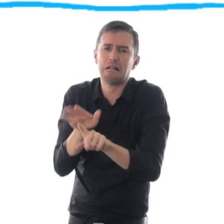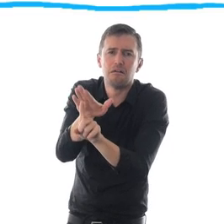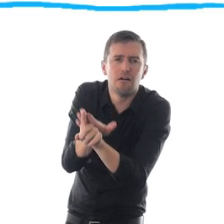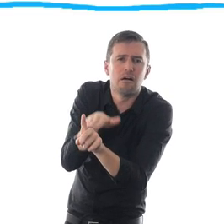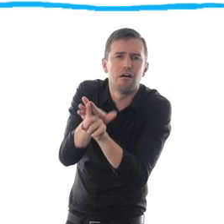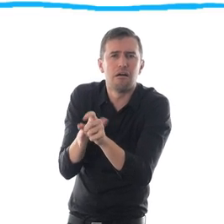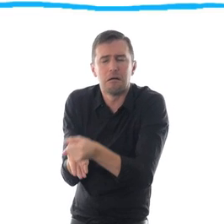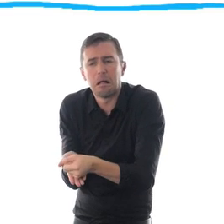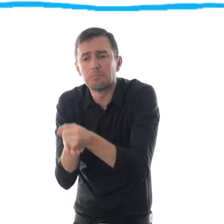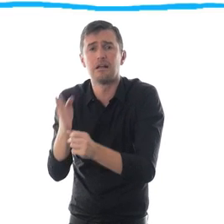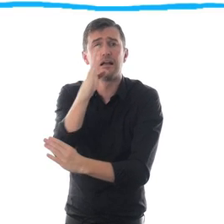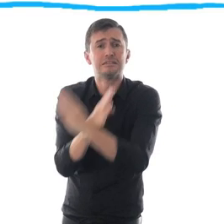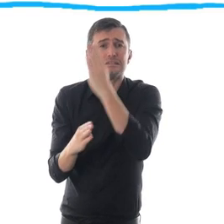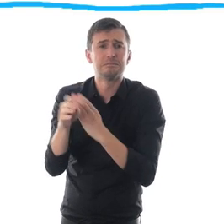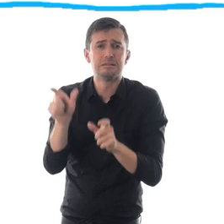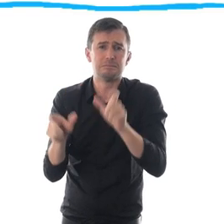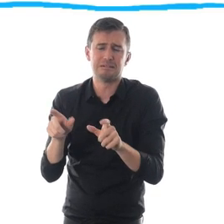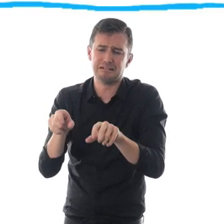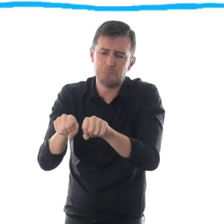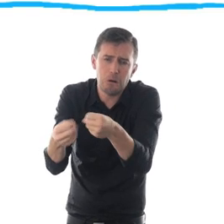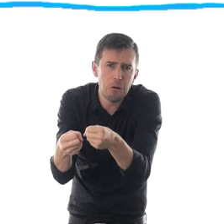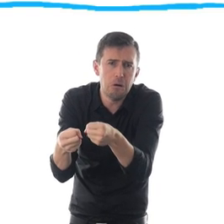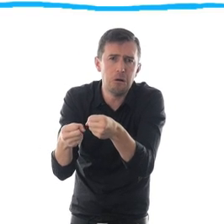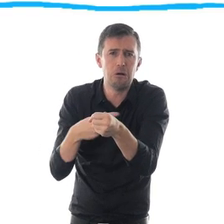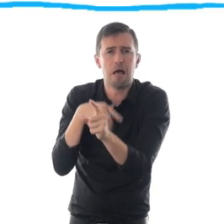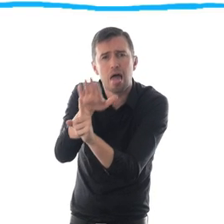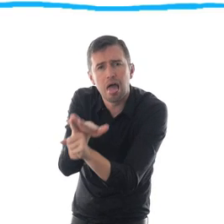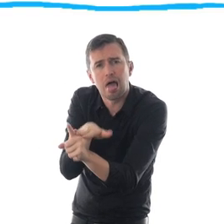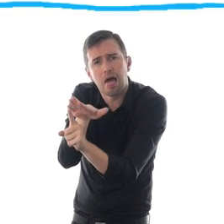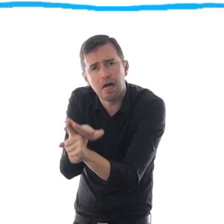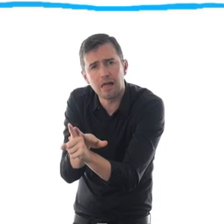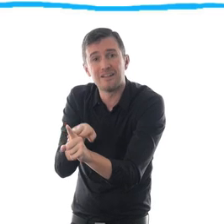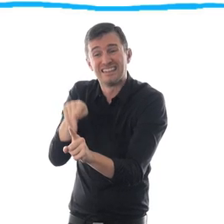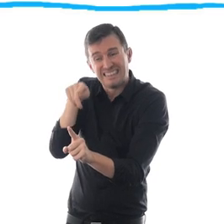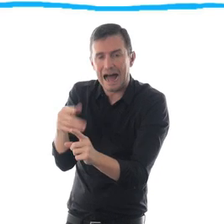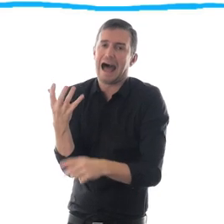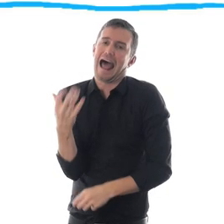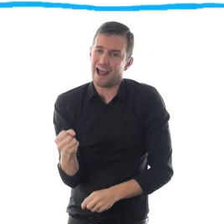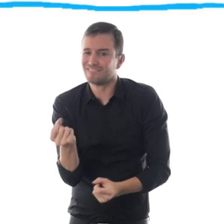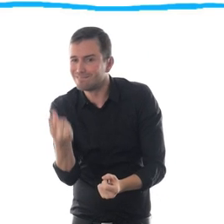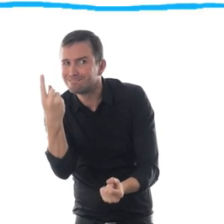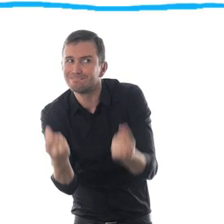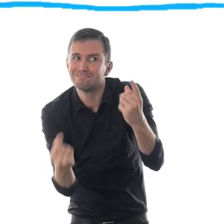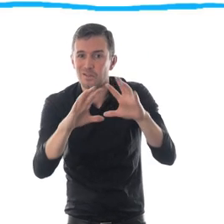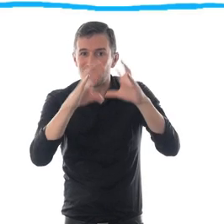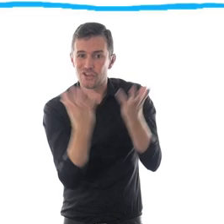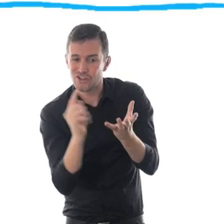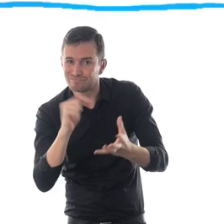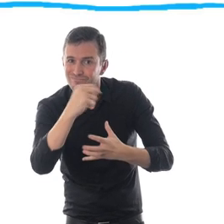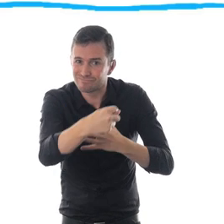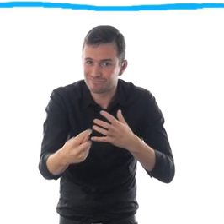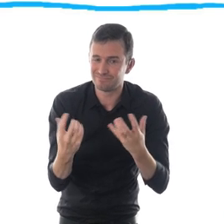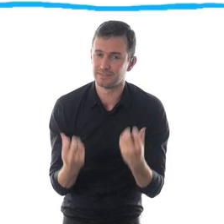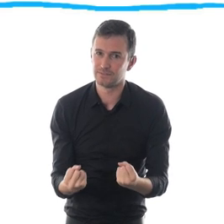as individuals needing help or pity. This model still plays out in some societies. Humorous